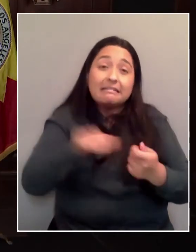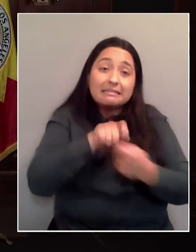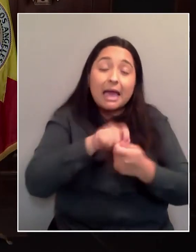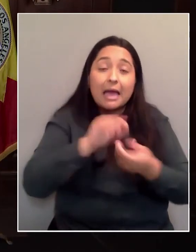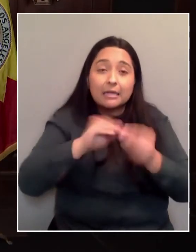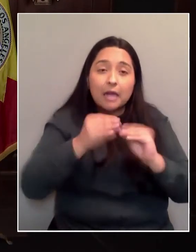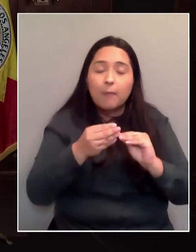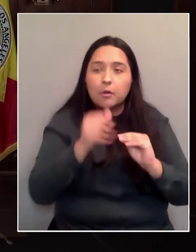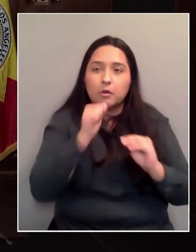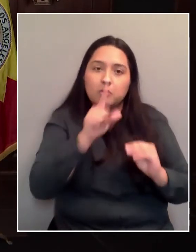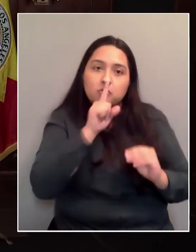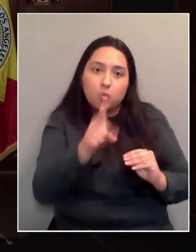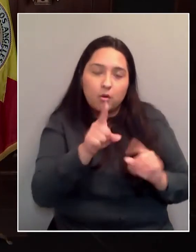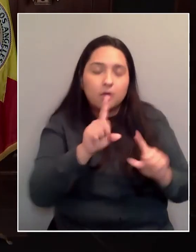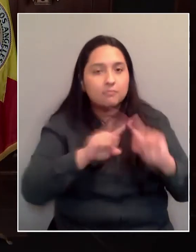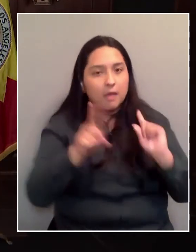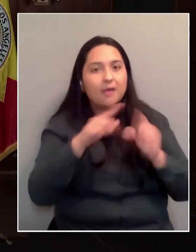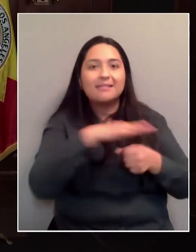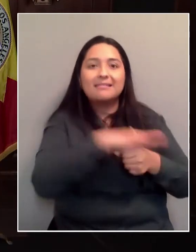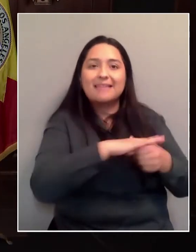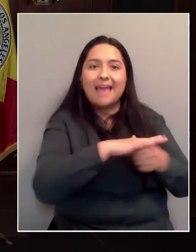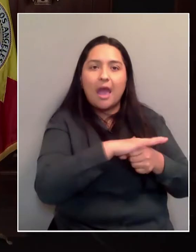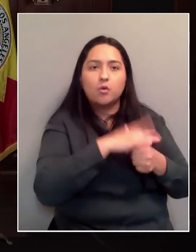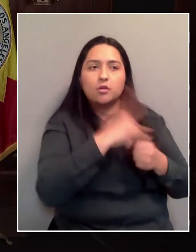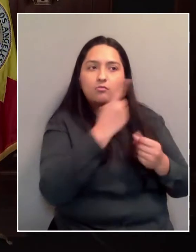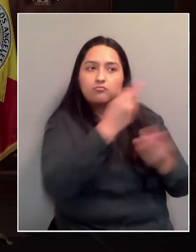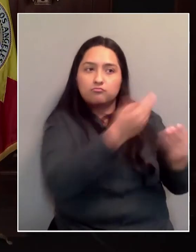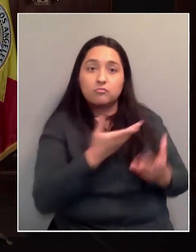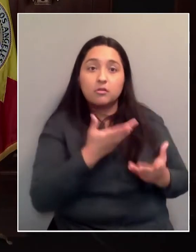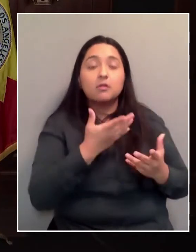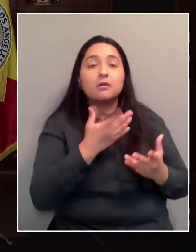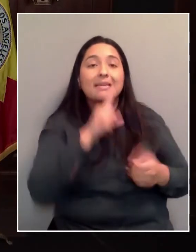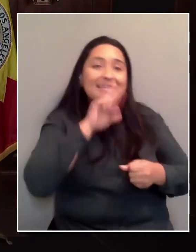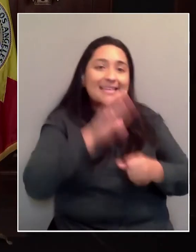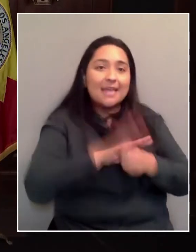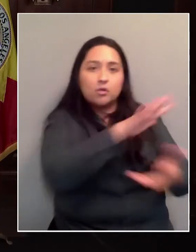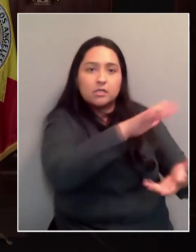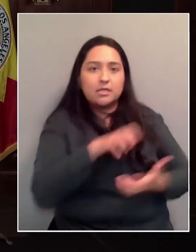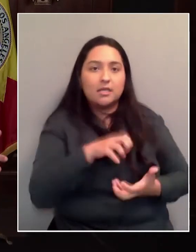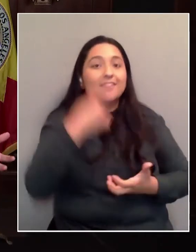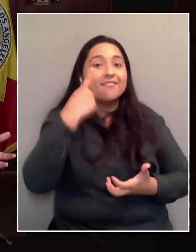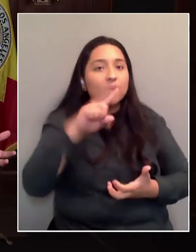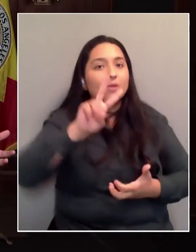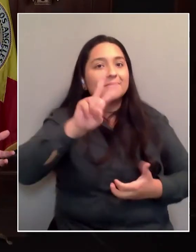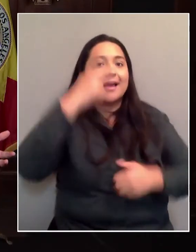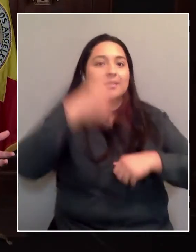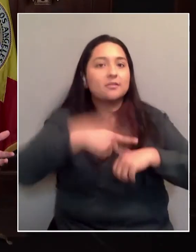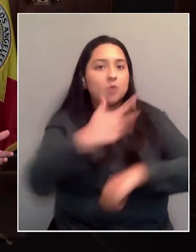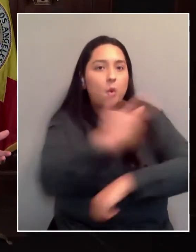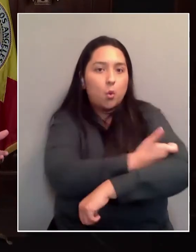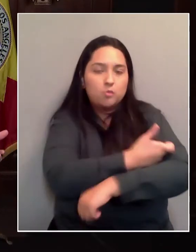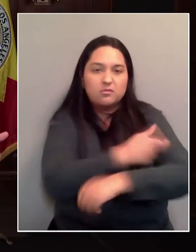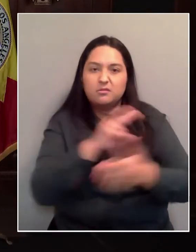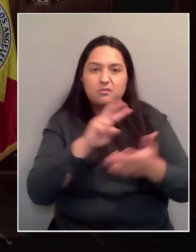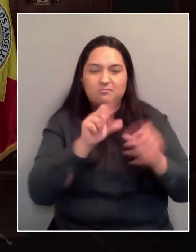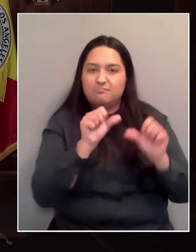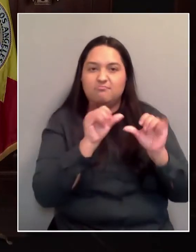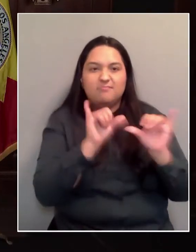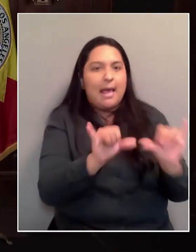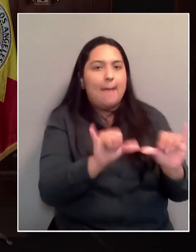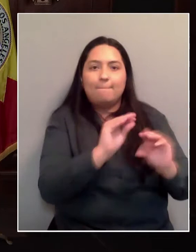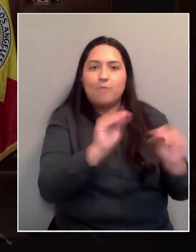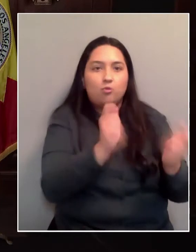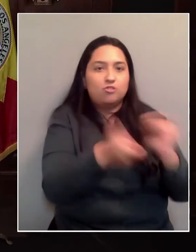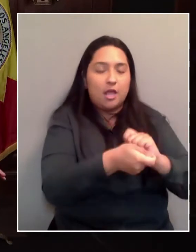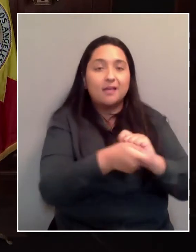the county has always said, we will guarantee you your supply for your second doses. So nothing has changed with that. It just means fewer first doses, but we are